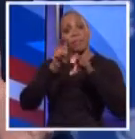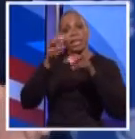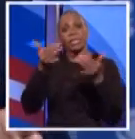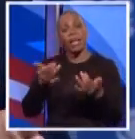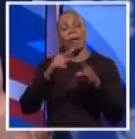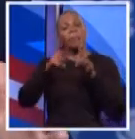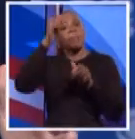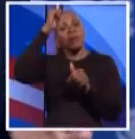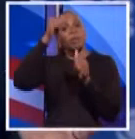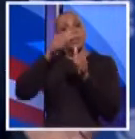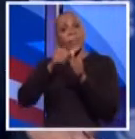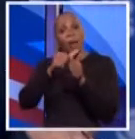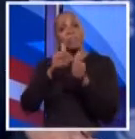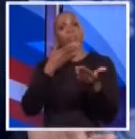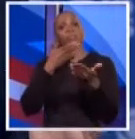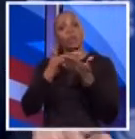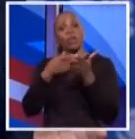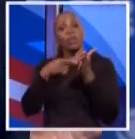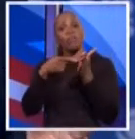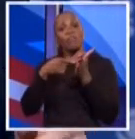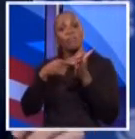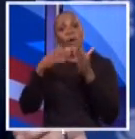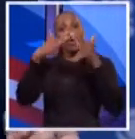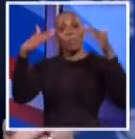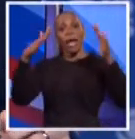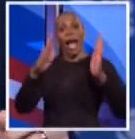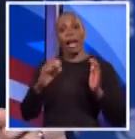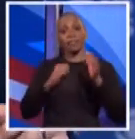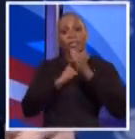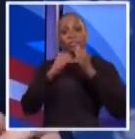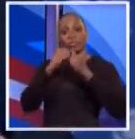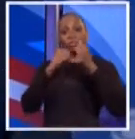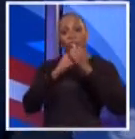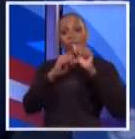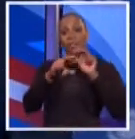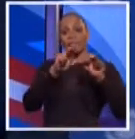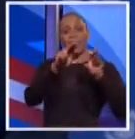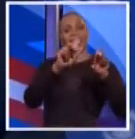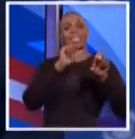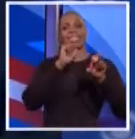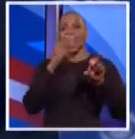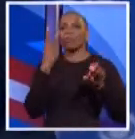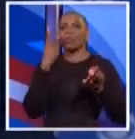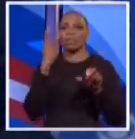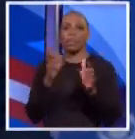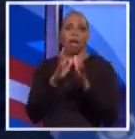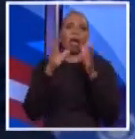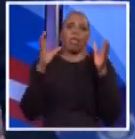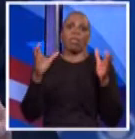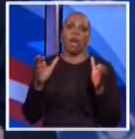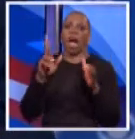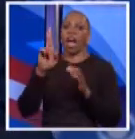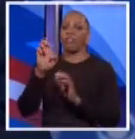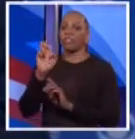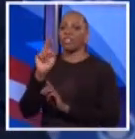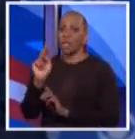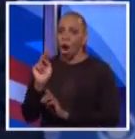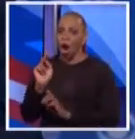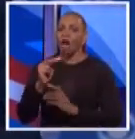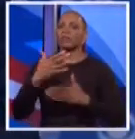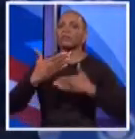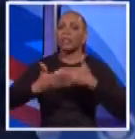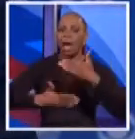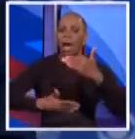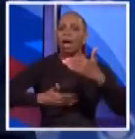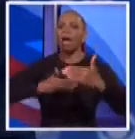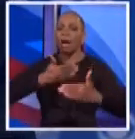mind that a good affordable housing infrastructure investment is not going to see wild returns, right? It's a steady investment over a